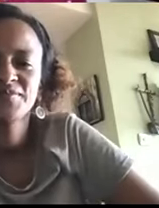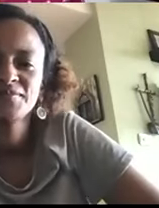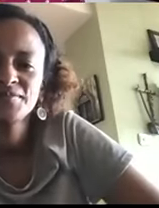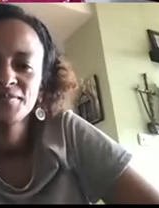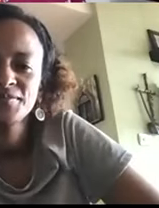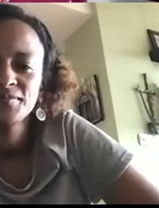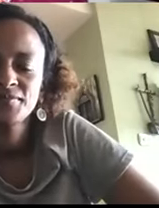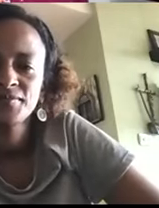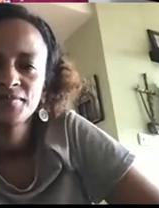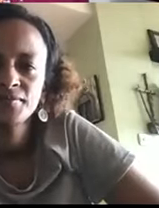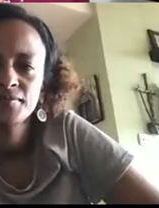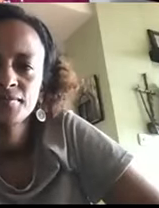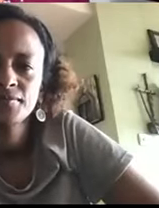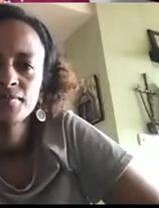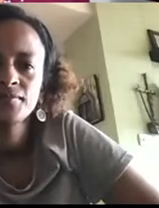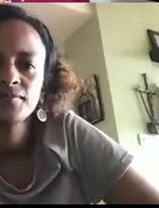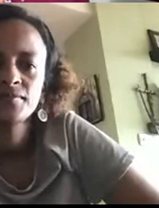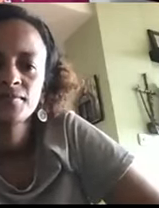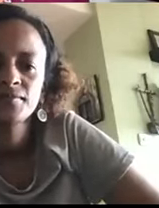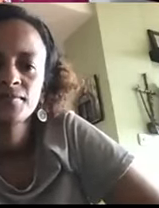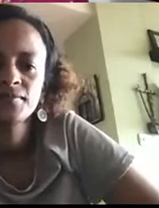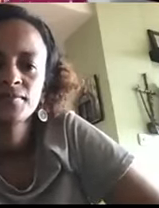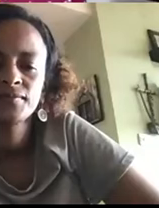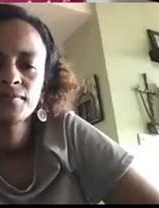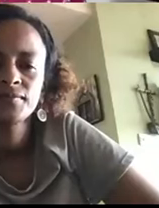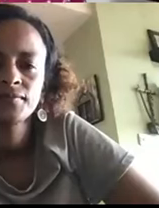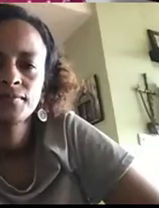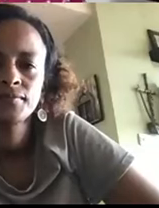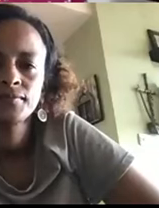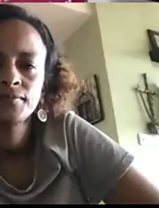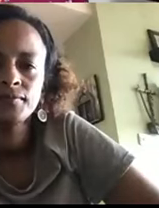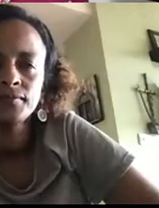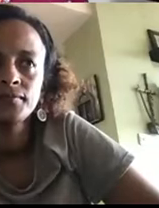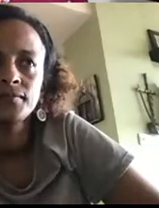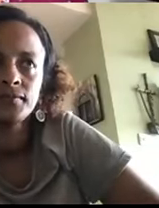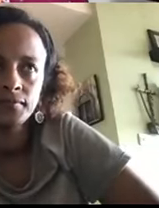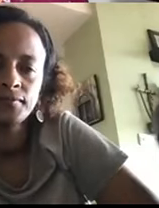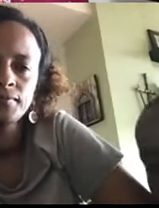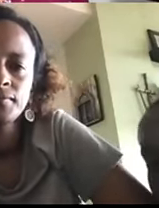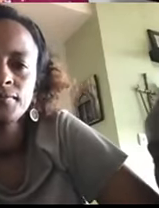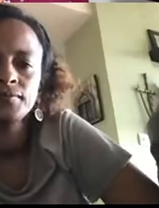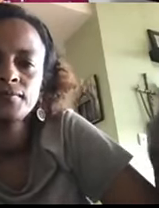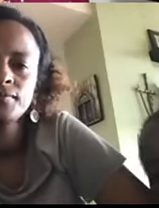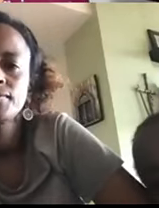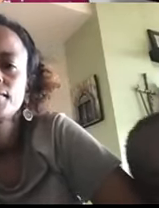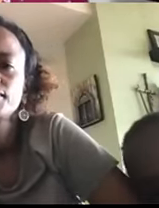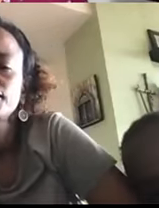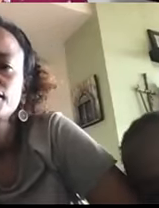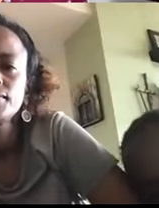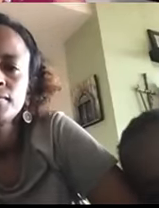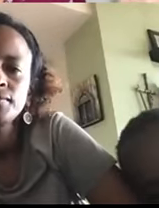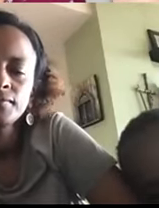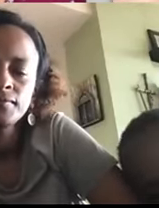meet in person. So we have an in-person networking on 23rd of September. I will look forward to seeing most of you.